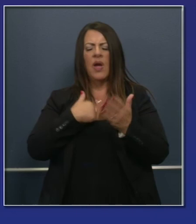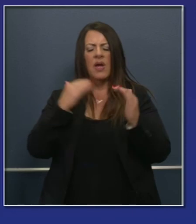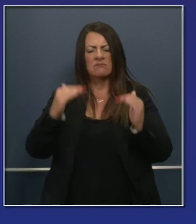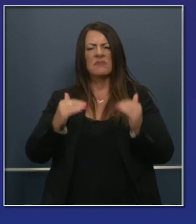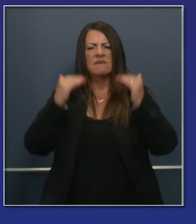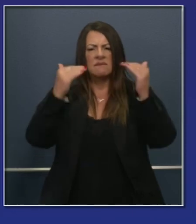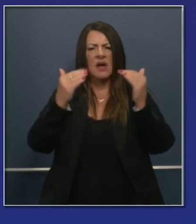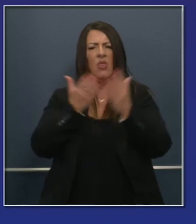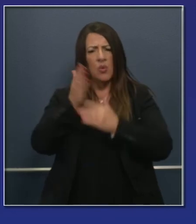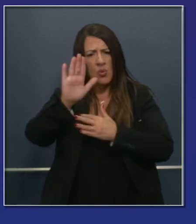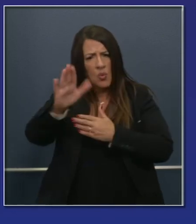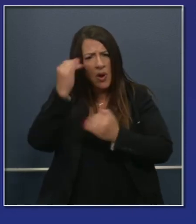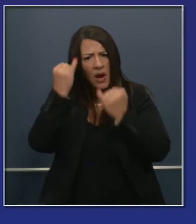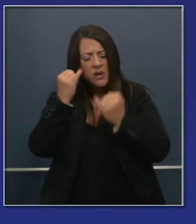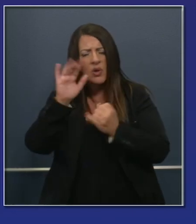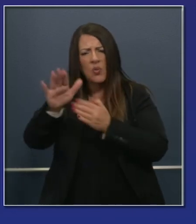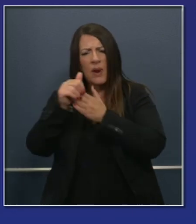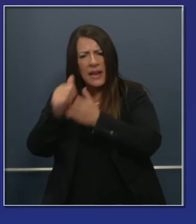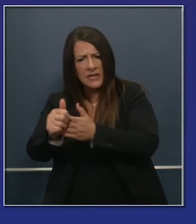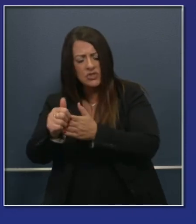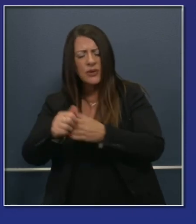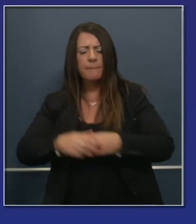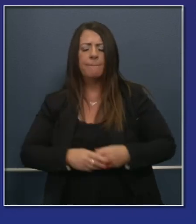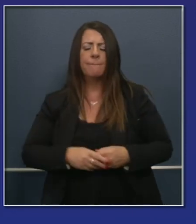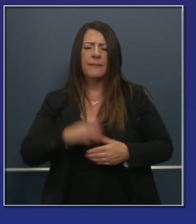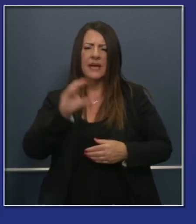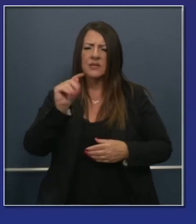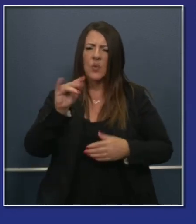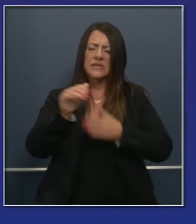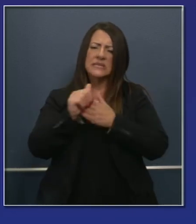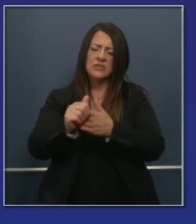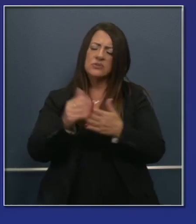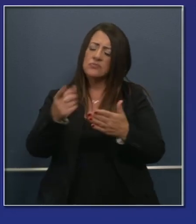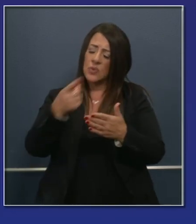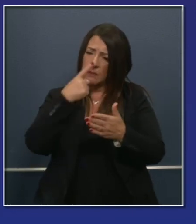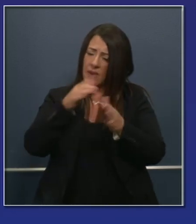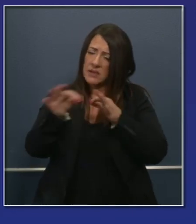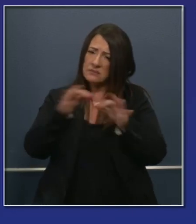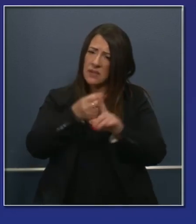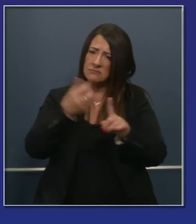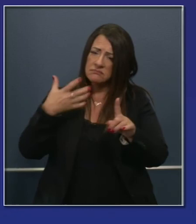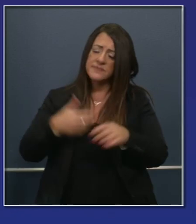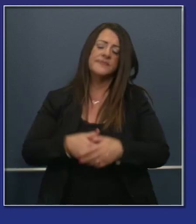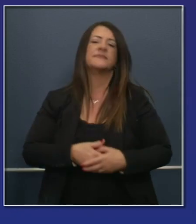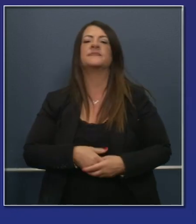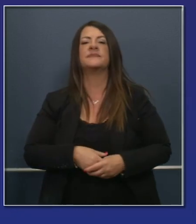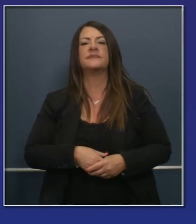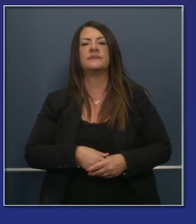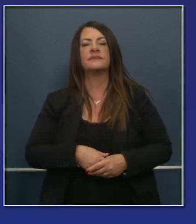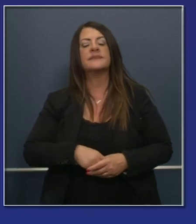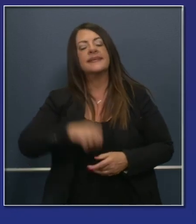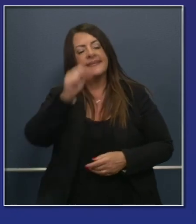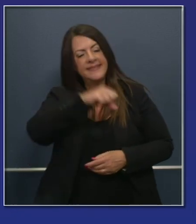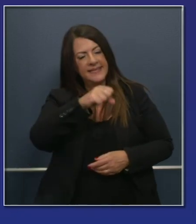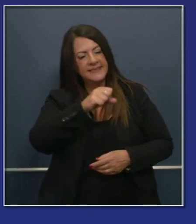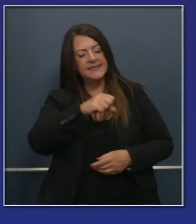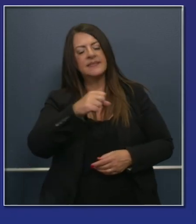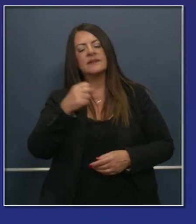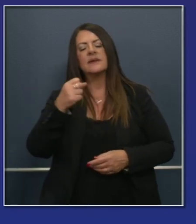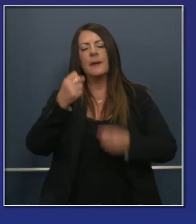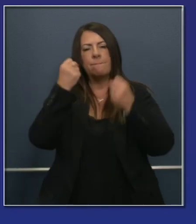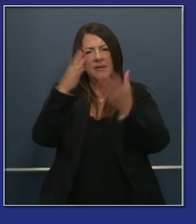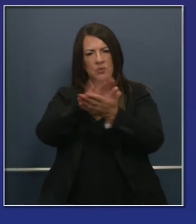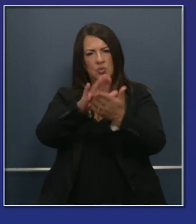through your leadership, Tony Thurman's leadership. Yeah, and we, many, many districts, are